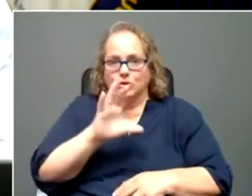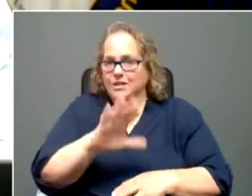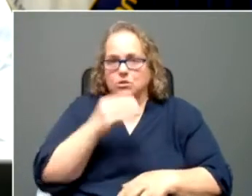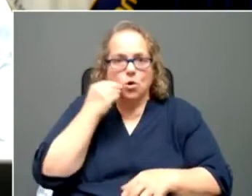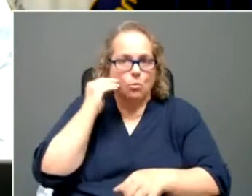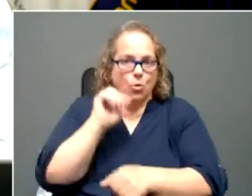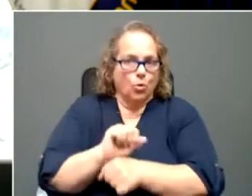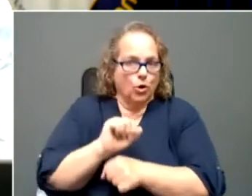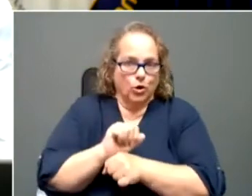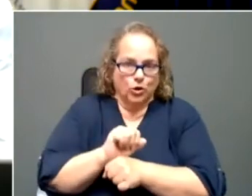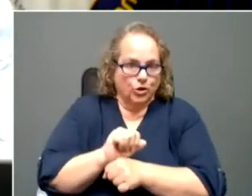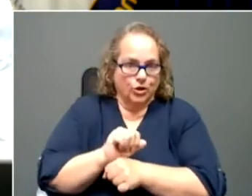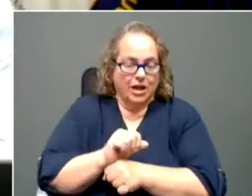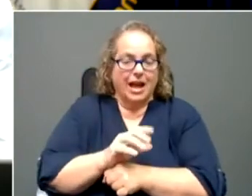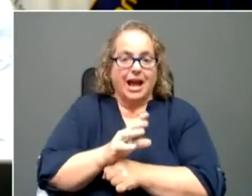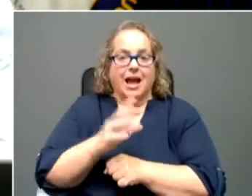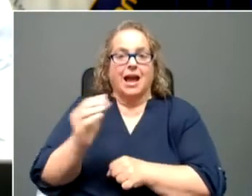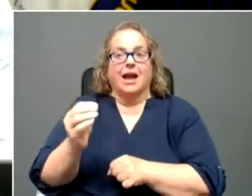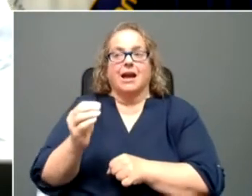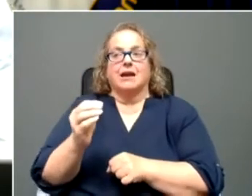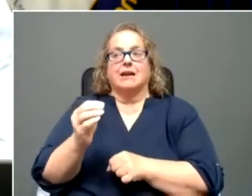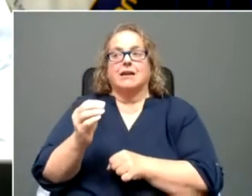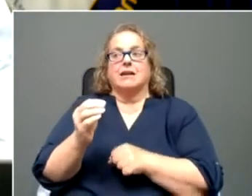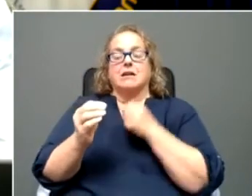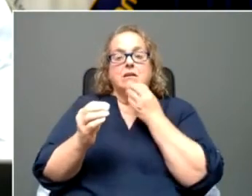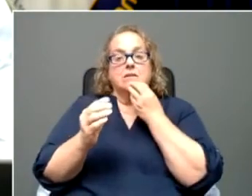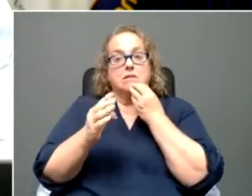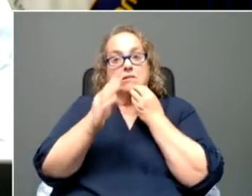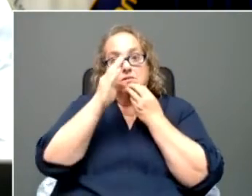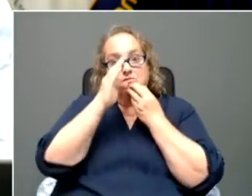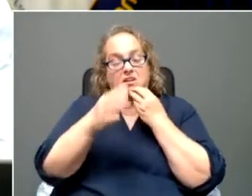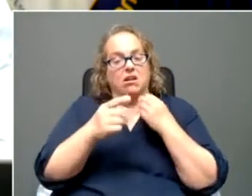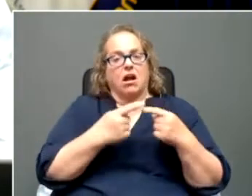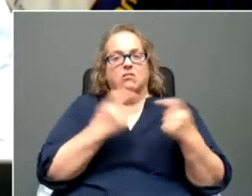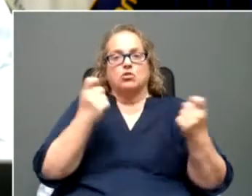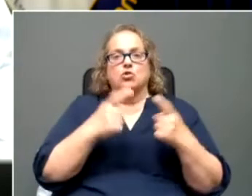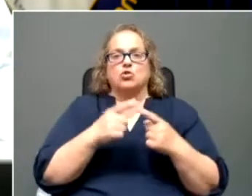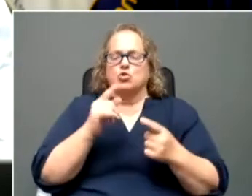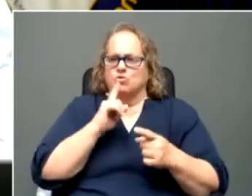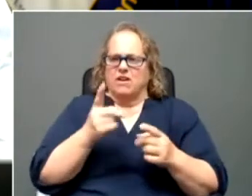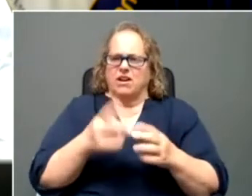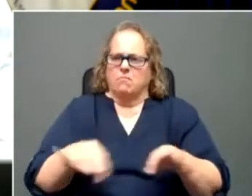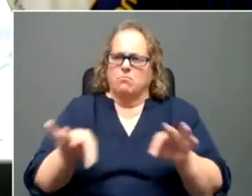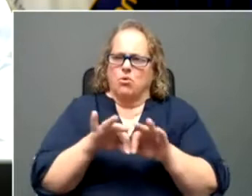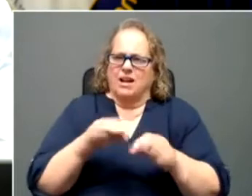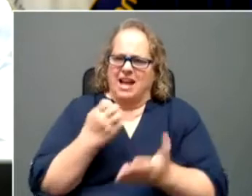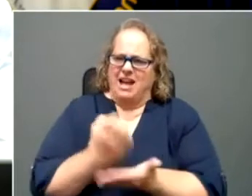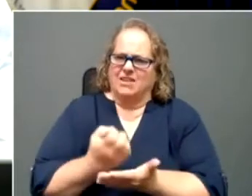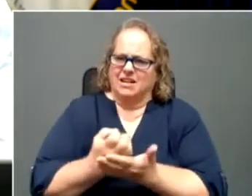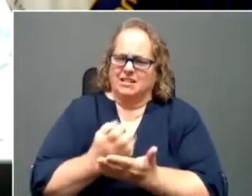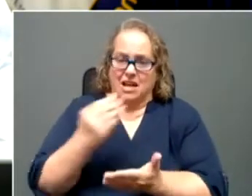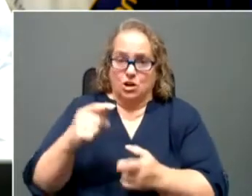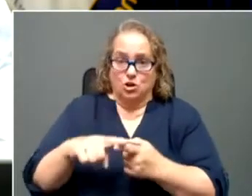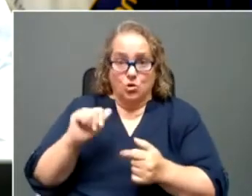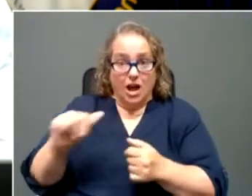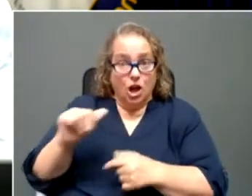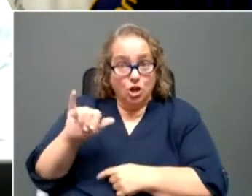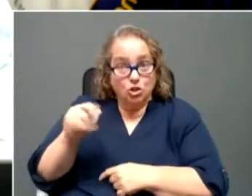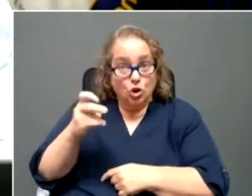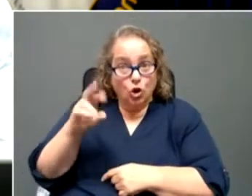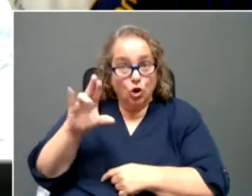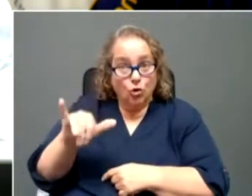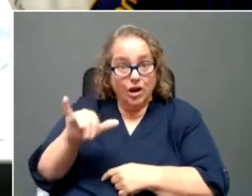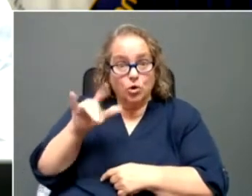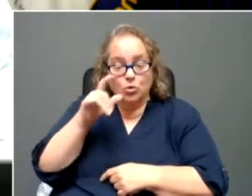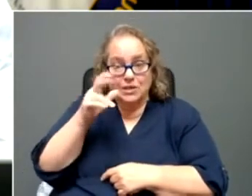in, in, in direct contradiction to such significant evidence and to a jury that sat there and heard it